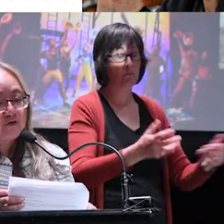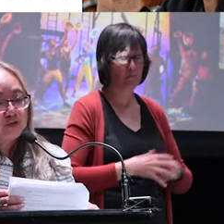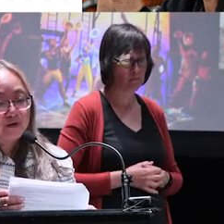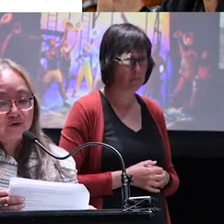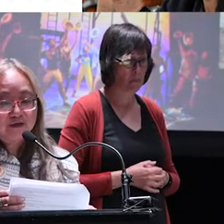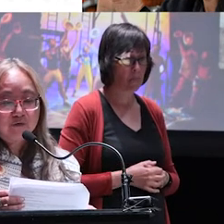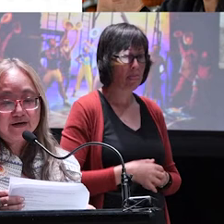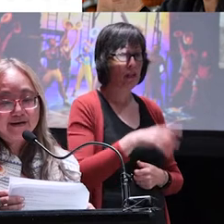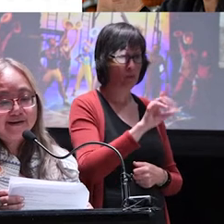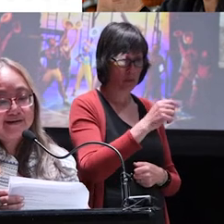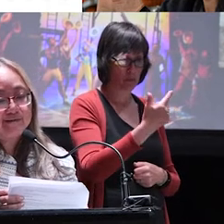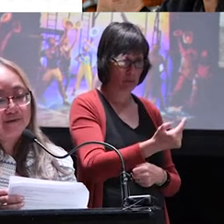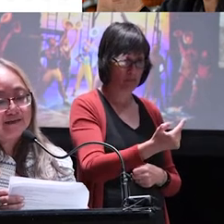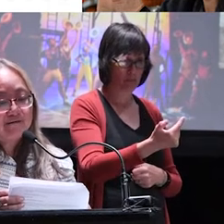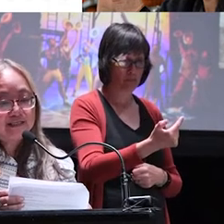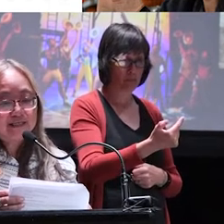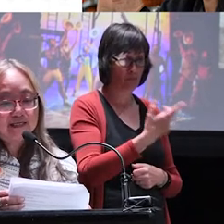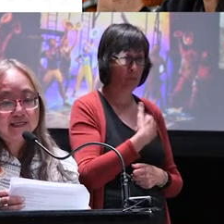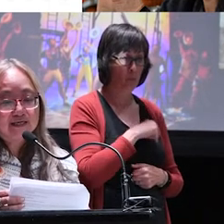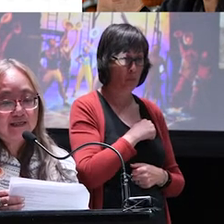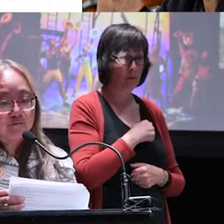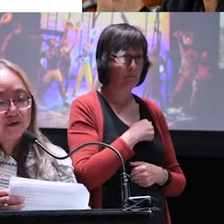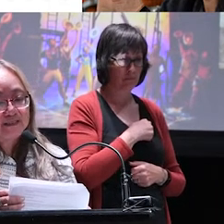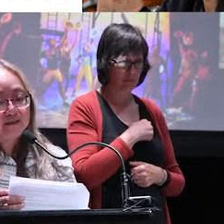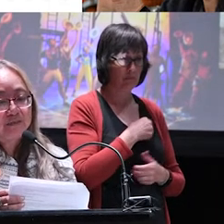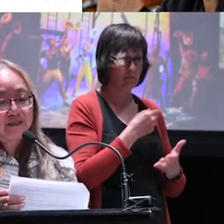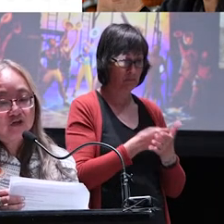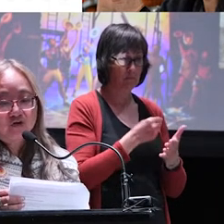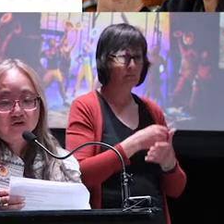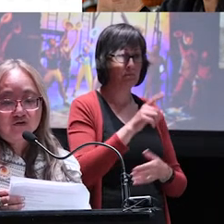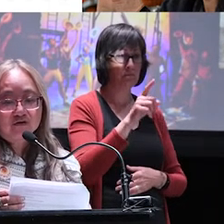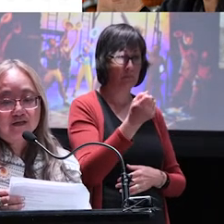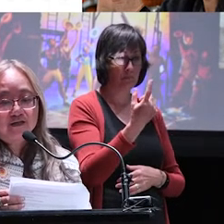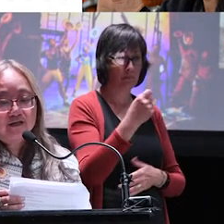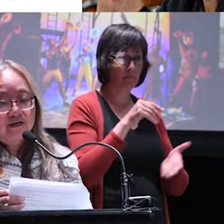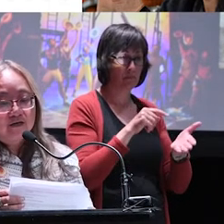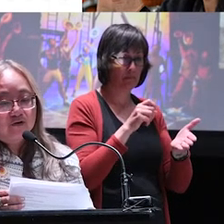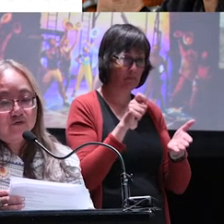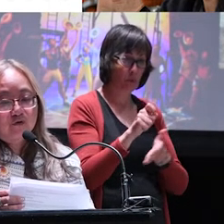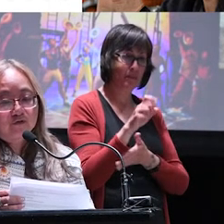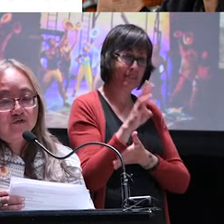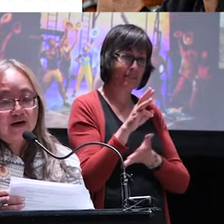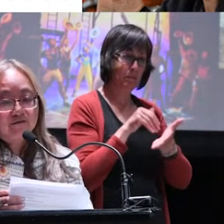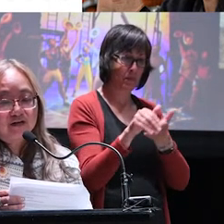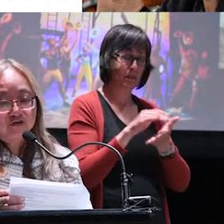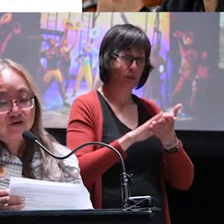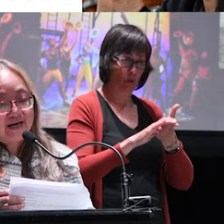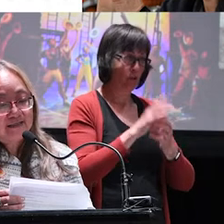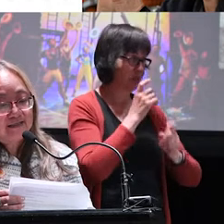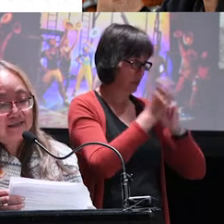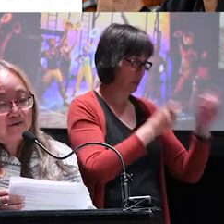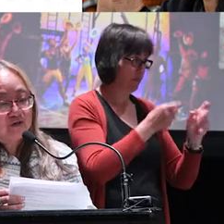So in 2021 we invested 11.6 million through over 500